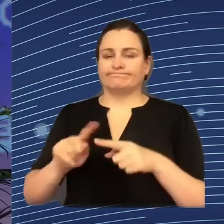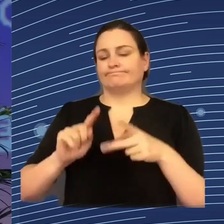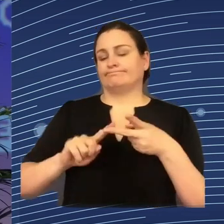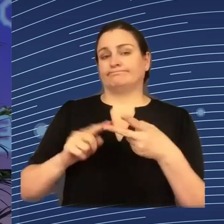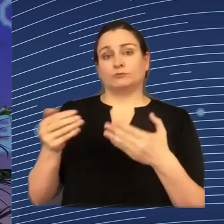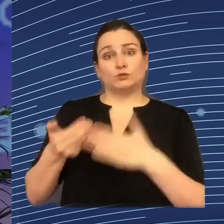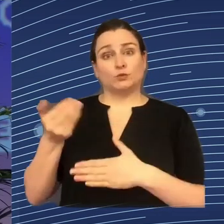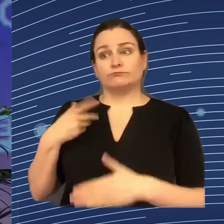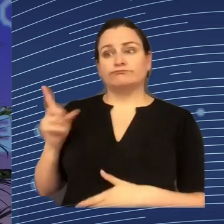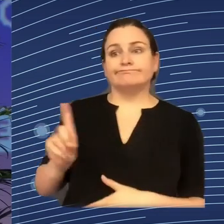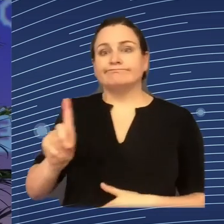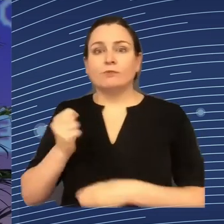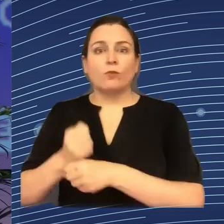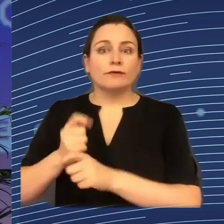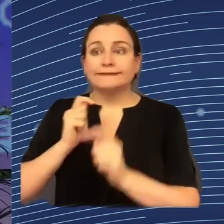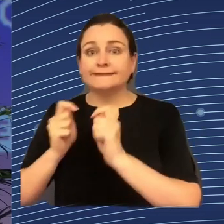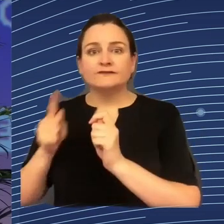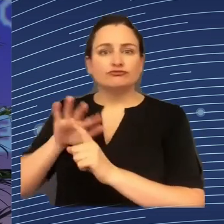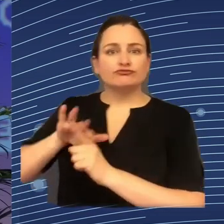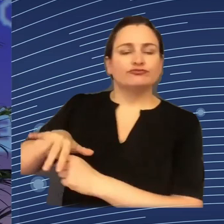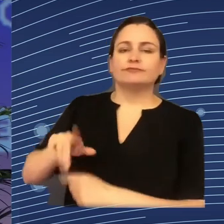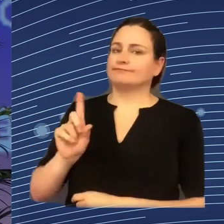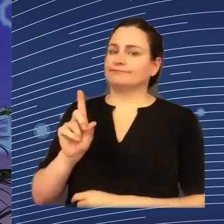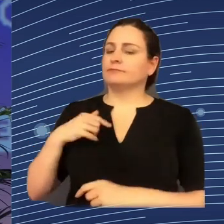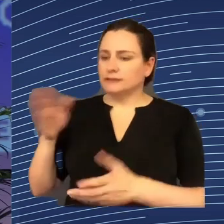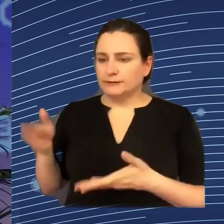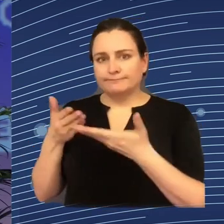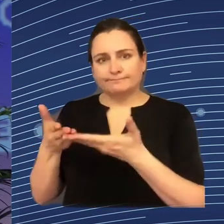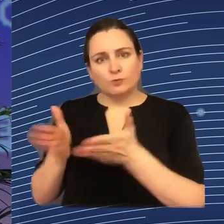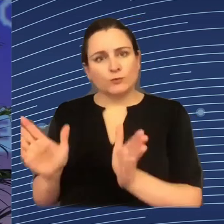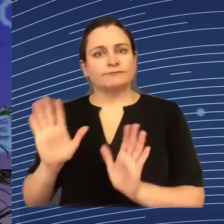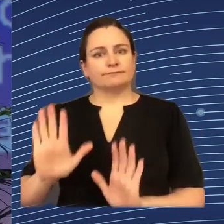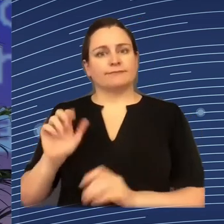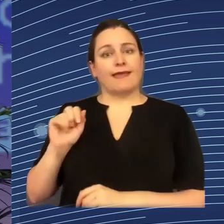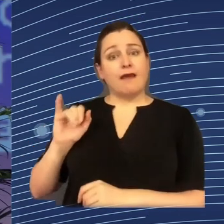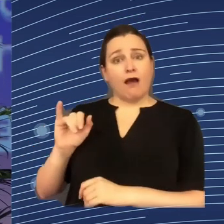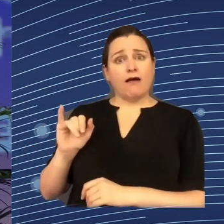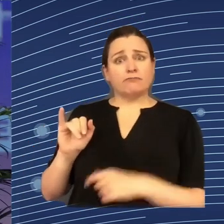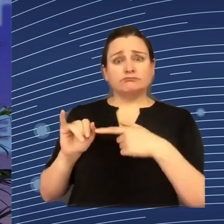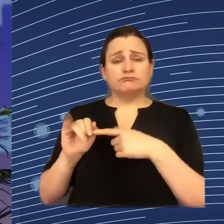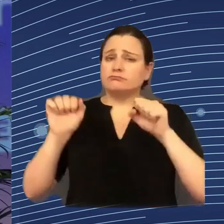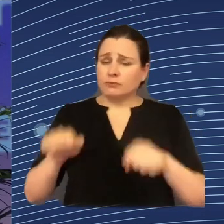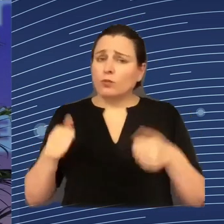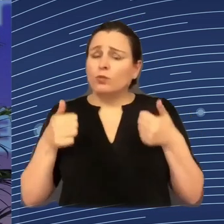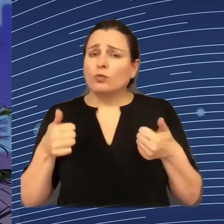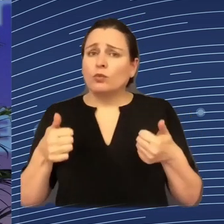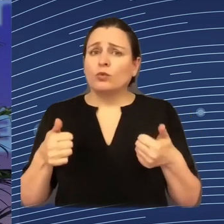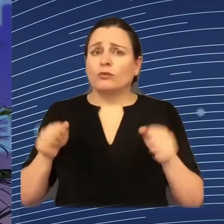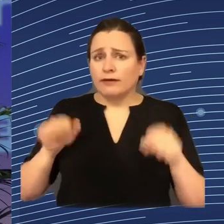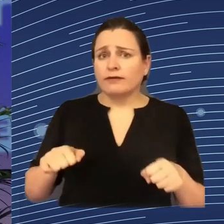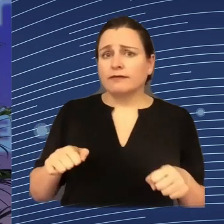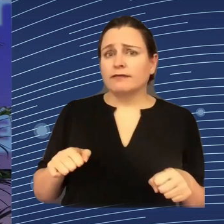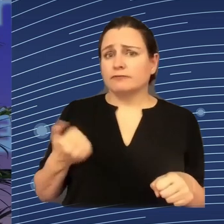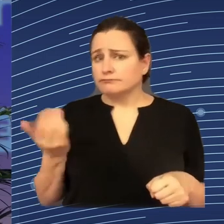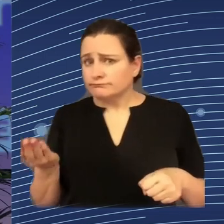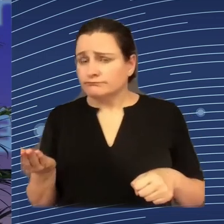Having said all this, I think that we need to be making the best of the AI technology. The very positive message I heard from Isabel is